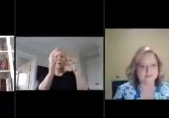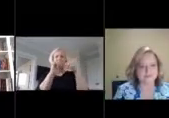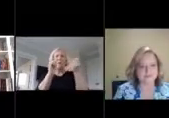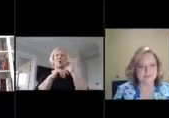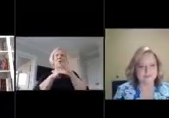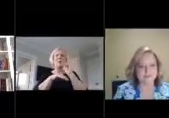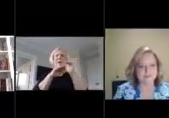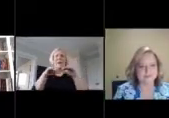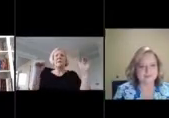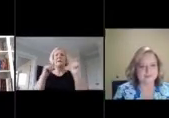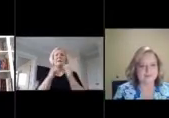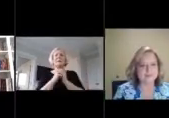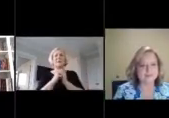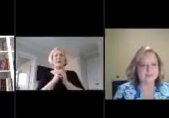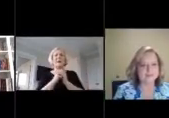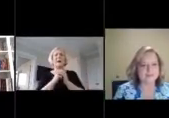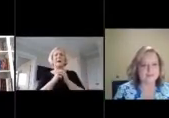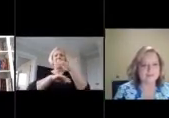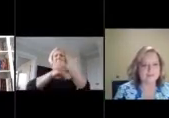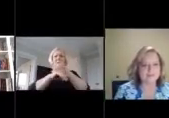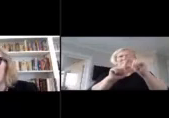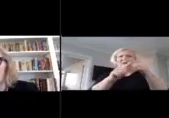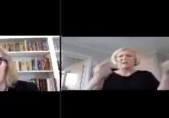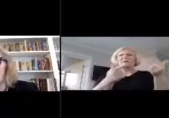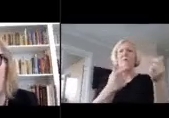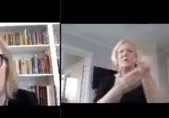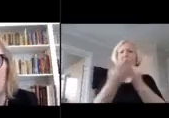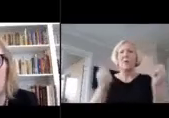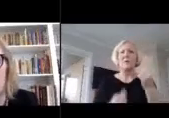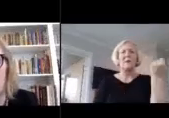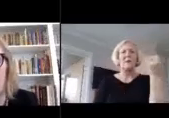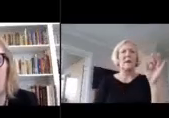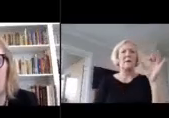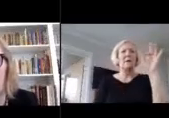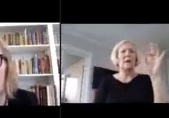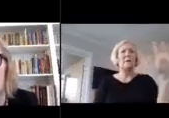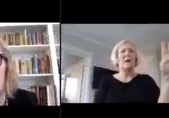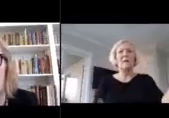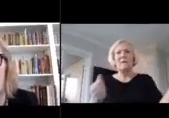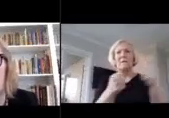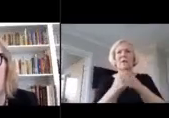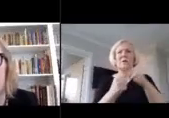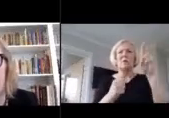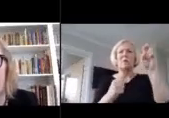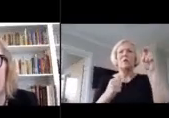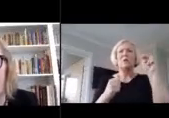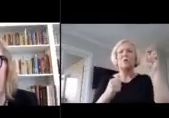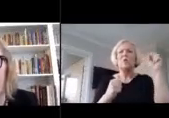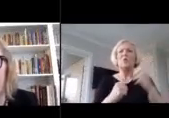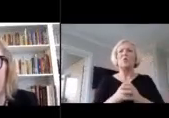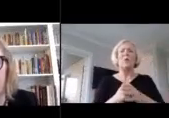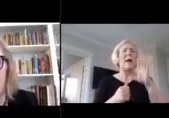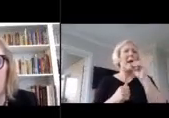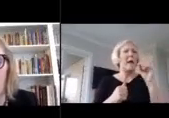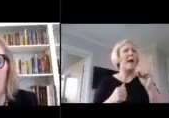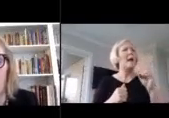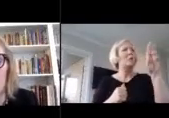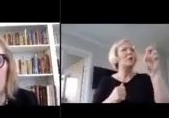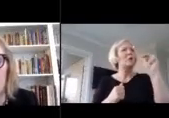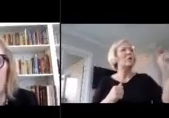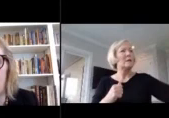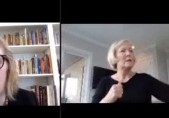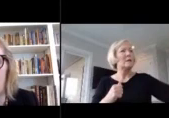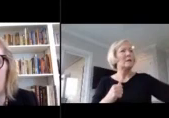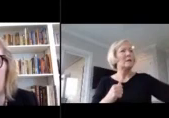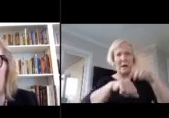arts, in 1995. She was also the first to renew and the first to renew for a second time. She is